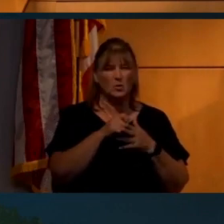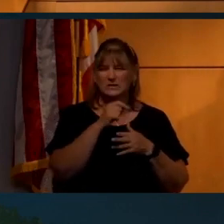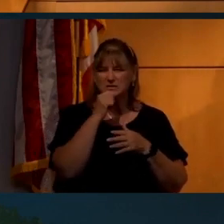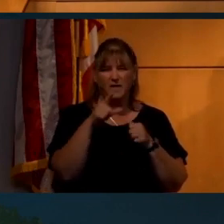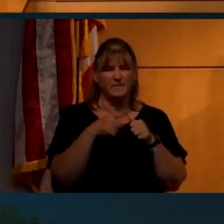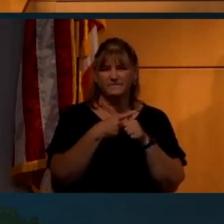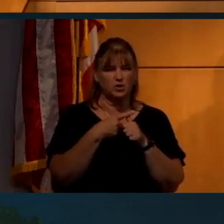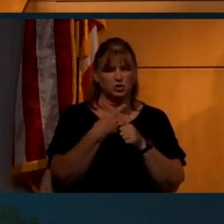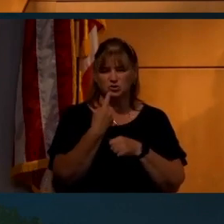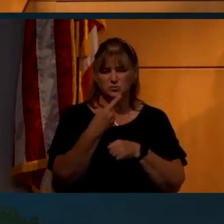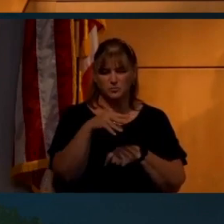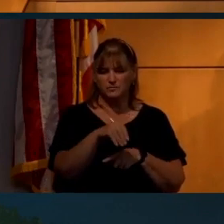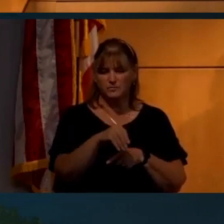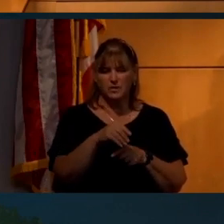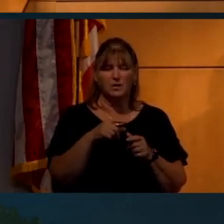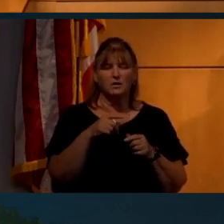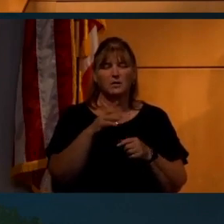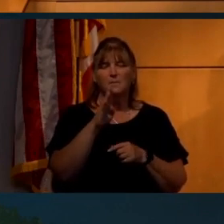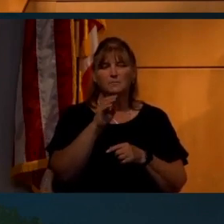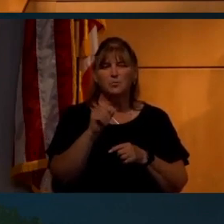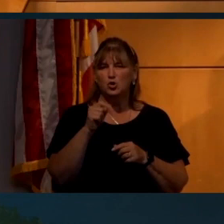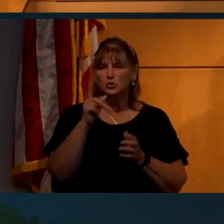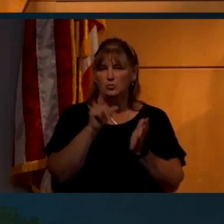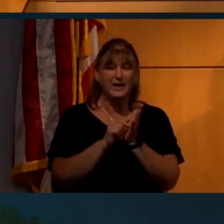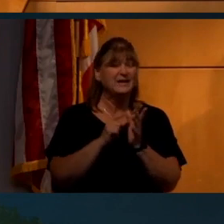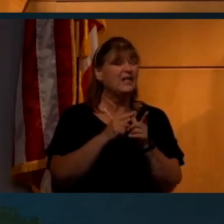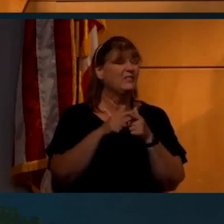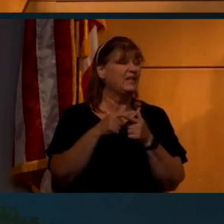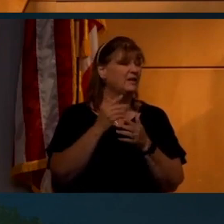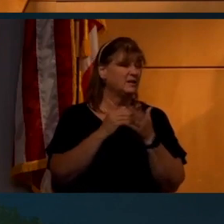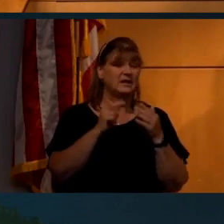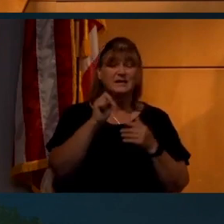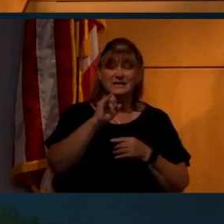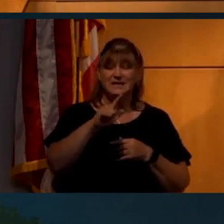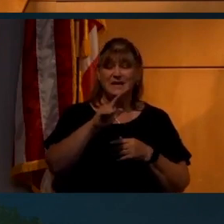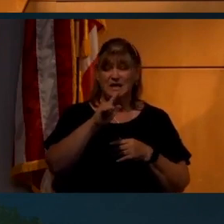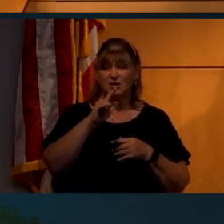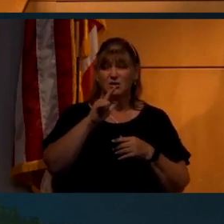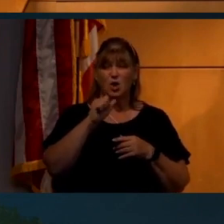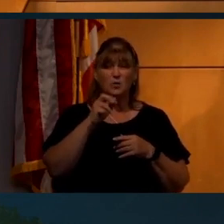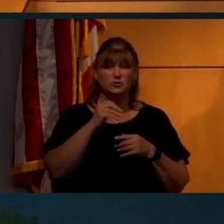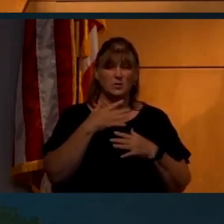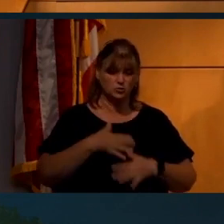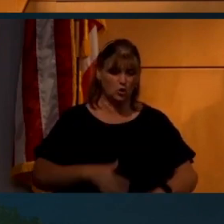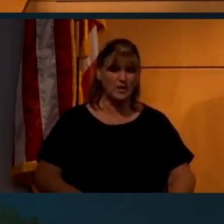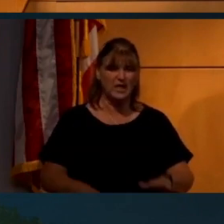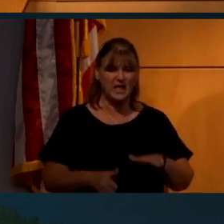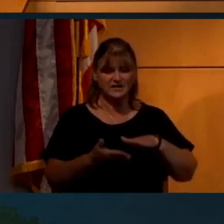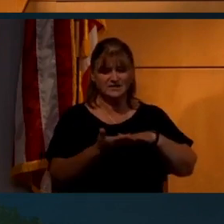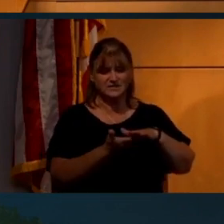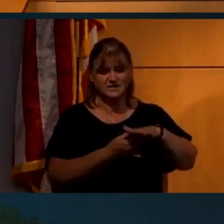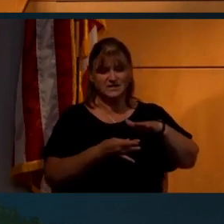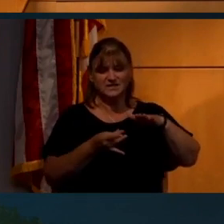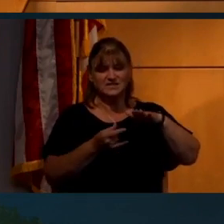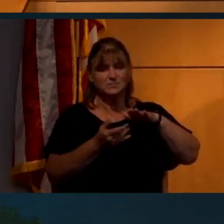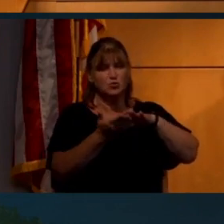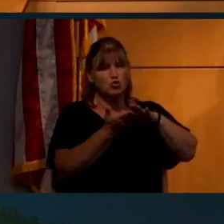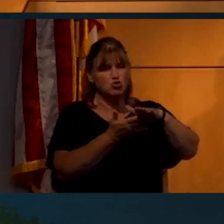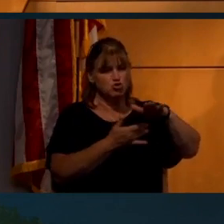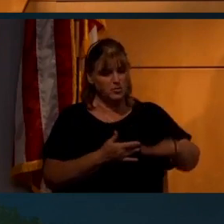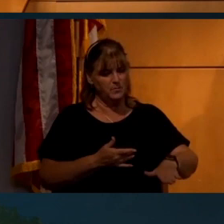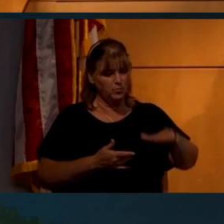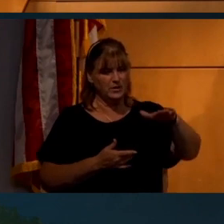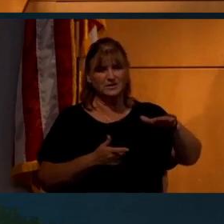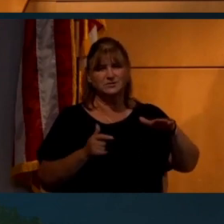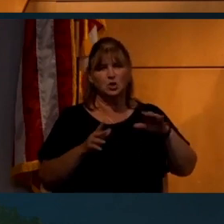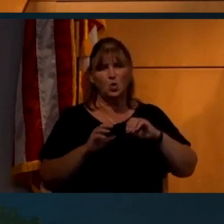it's not the first boot print. And also pictures of Neil Armstrong's space suit showed that he has a smooth boot print. And